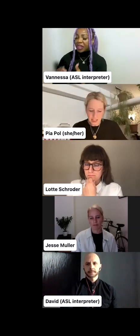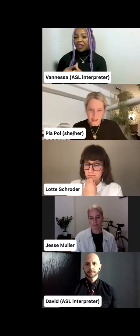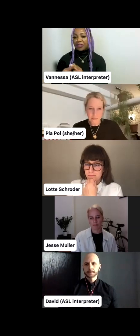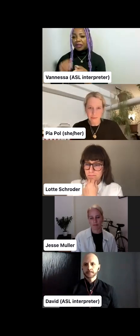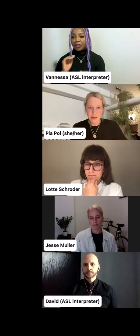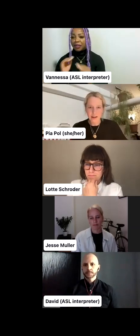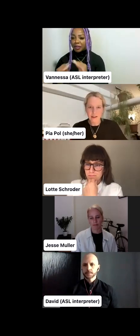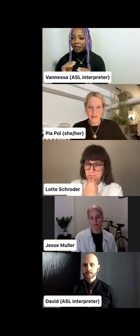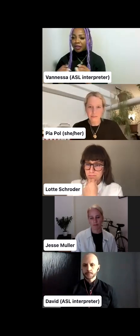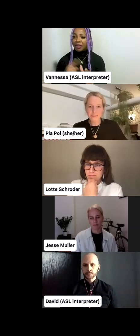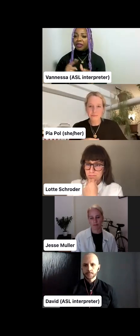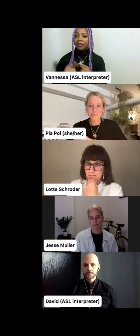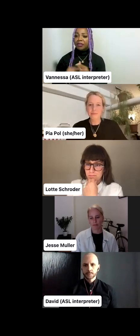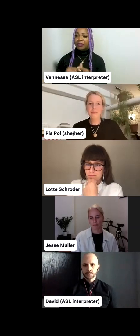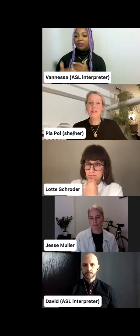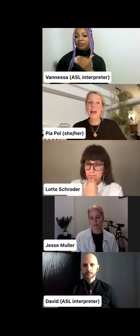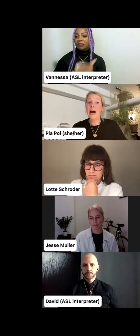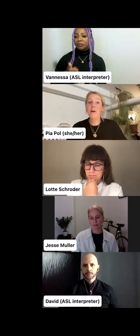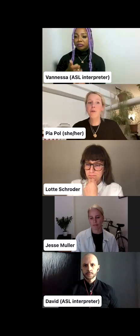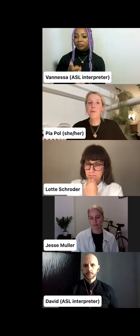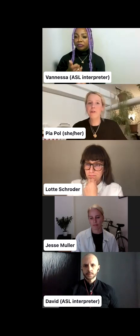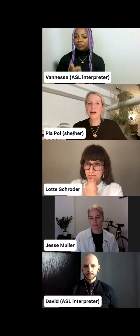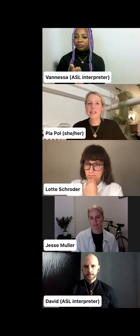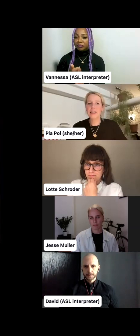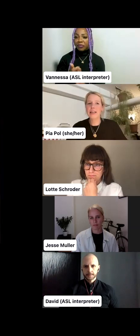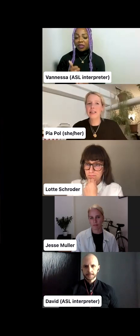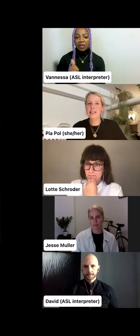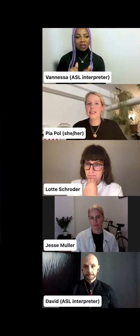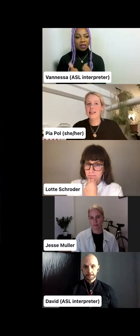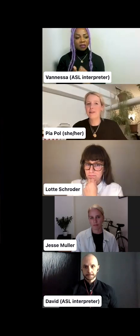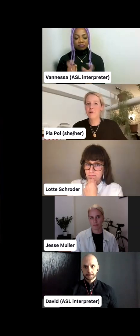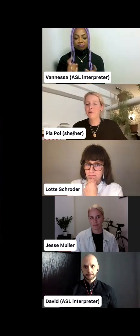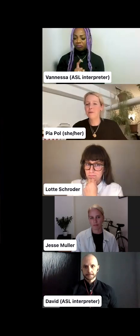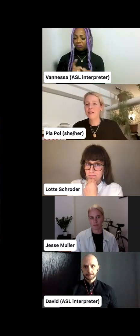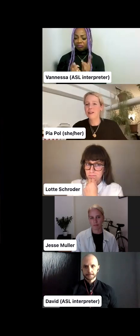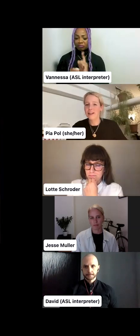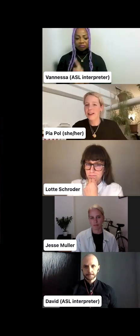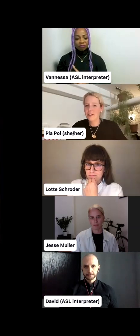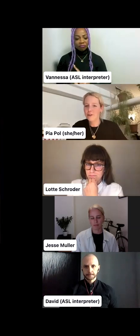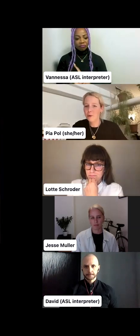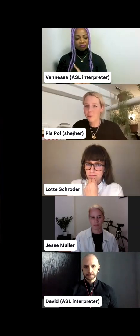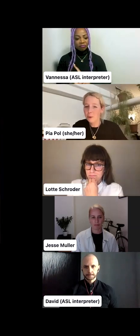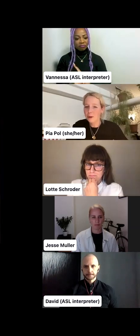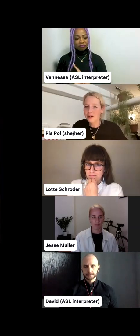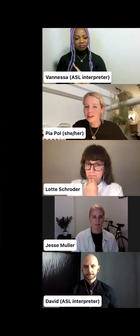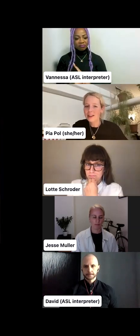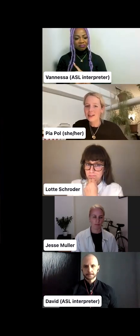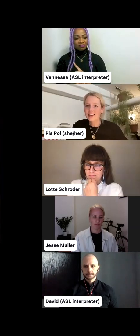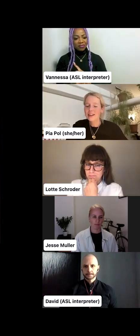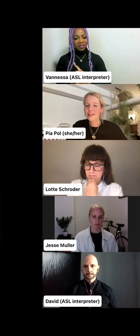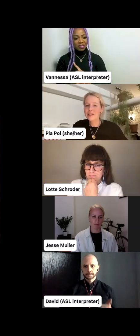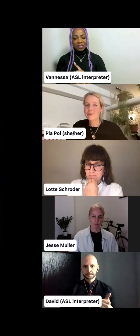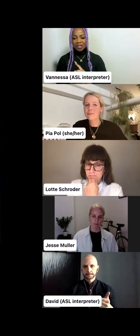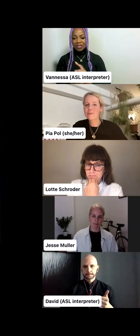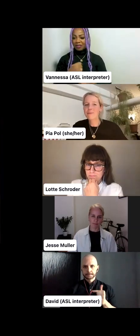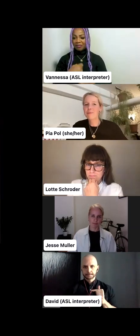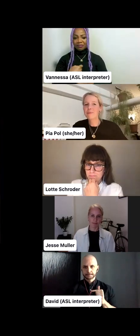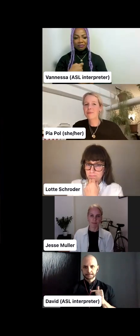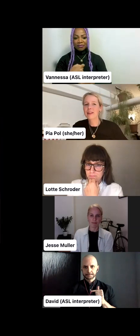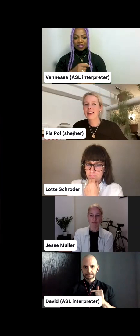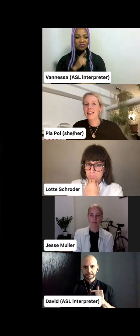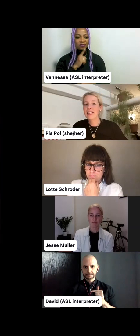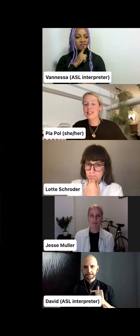course came the step, um, how do we translate this into an actual book? Um,